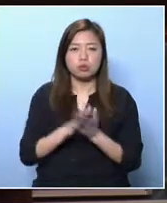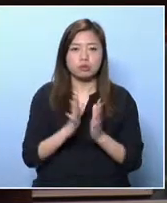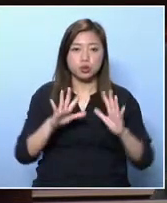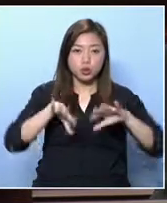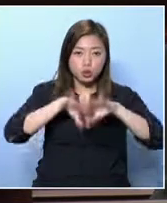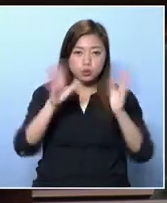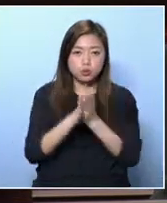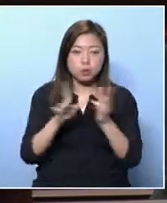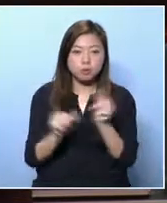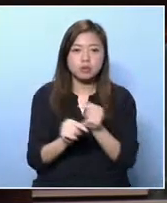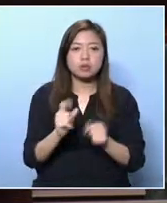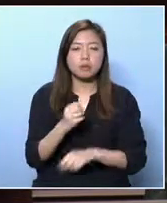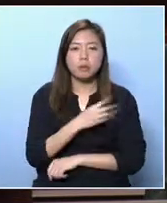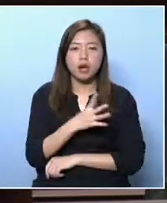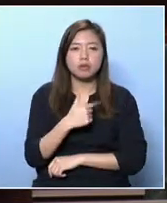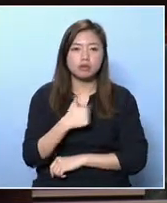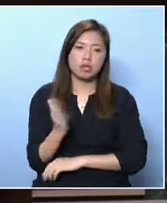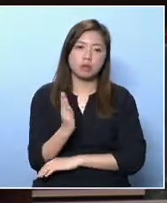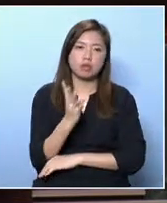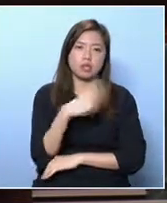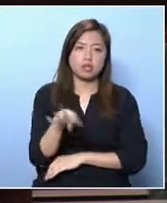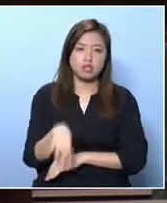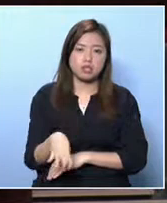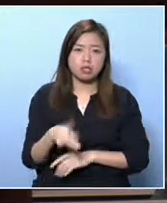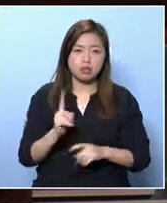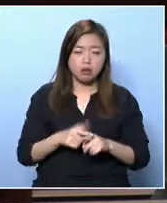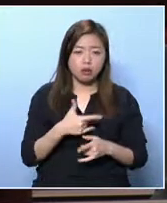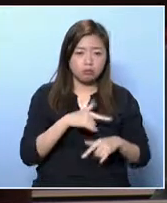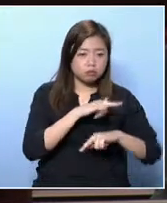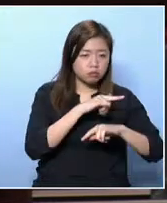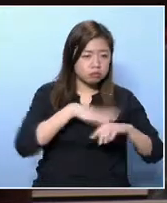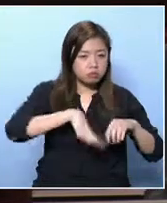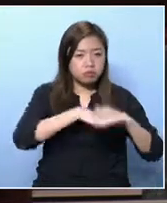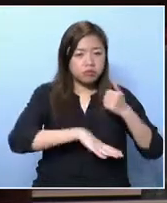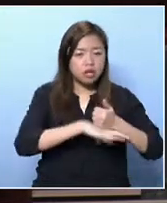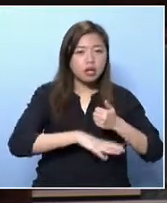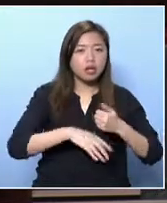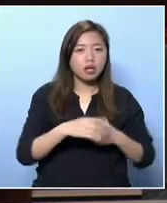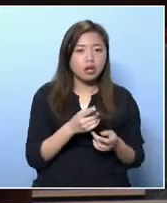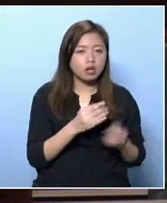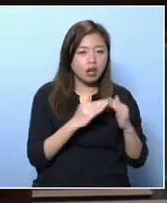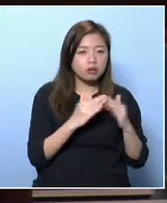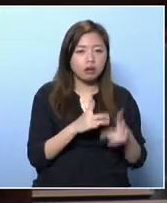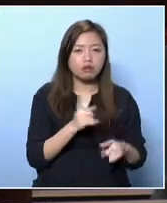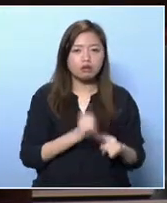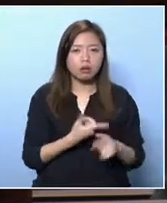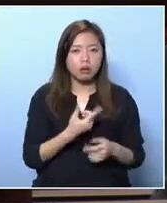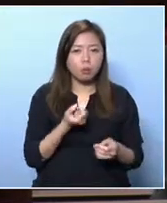The whole set would cost me some $4,000. It's a big sum for a glass suit family.